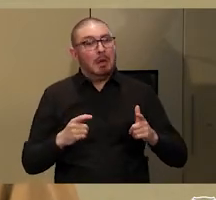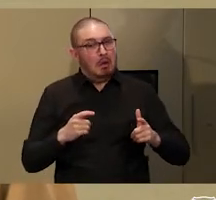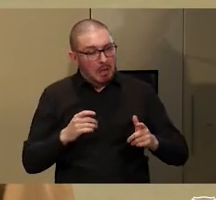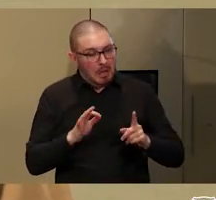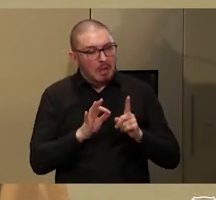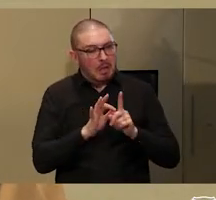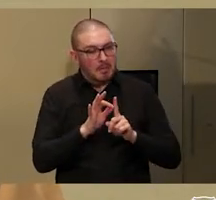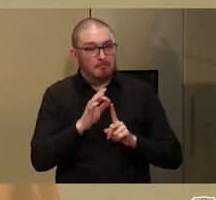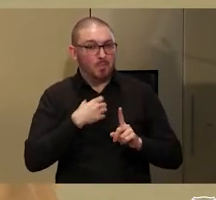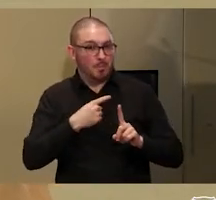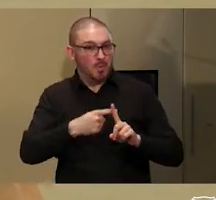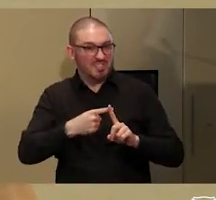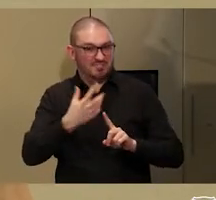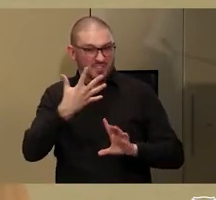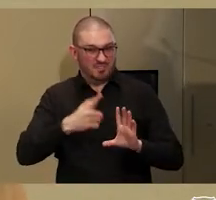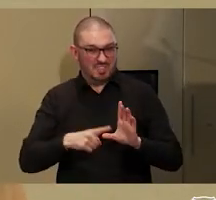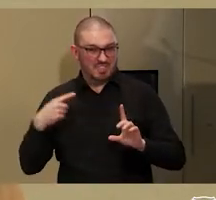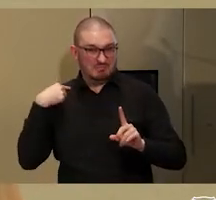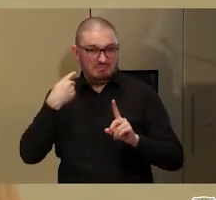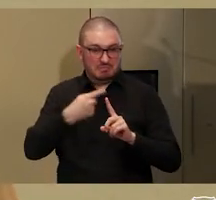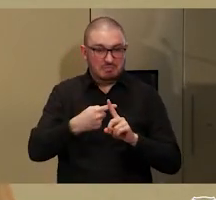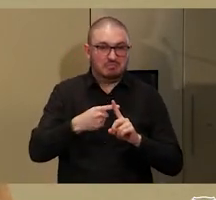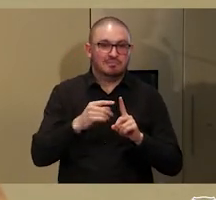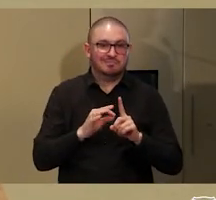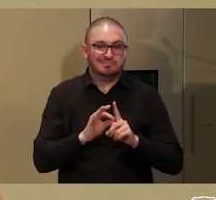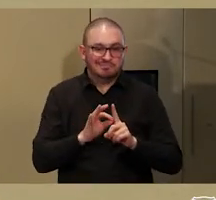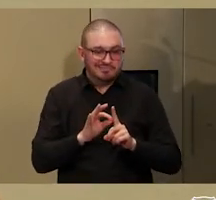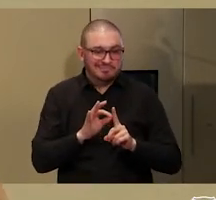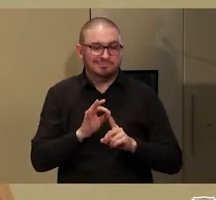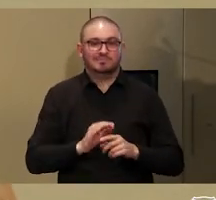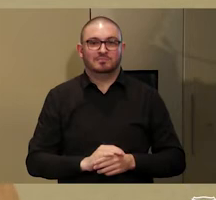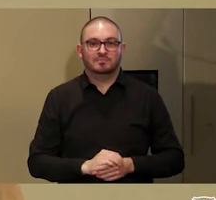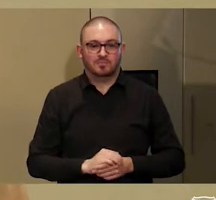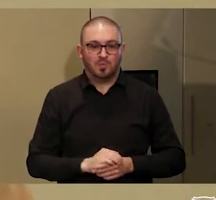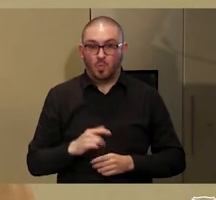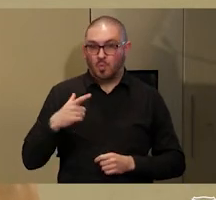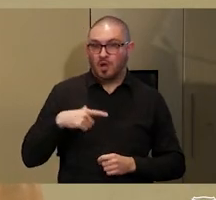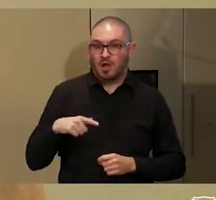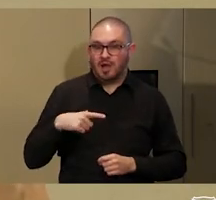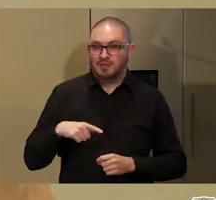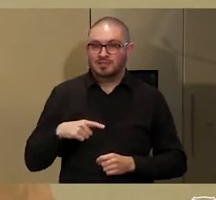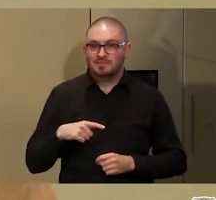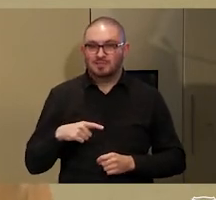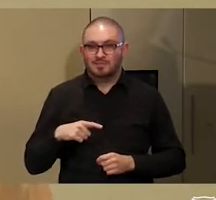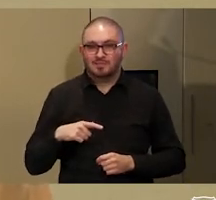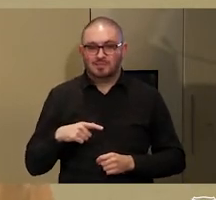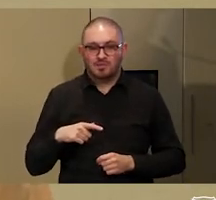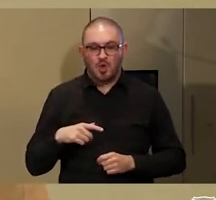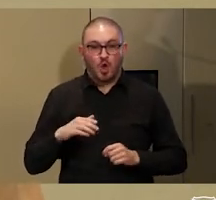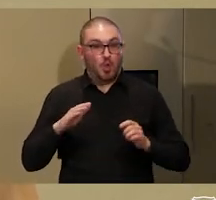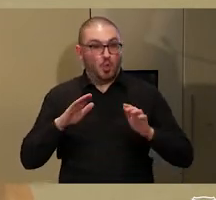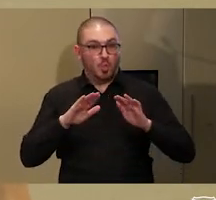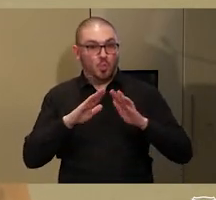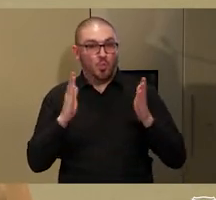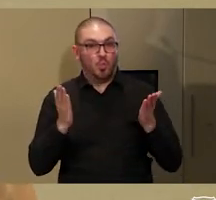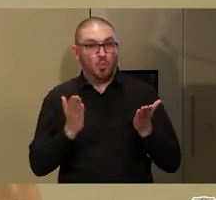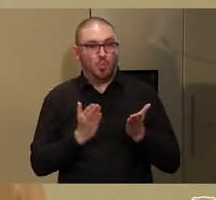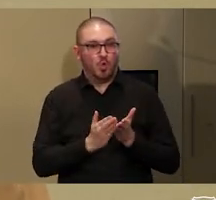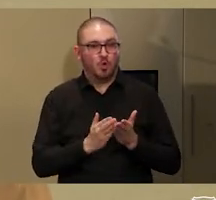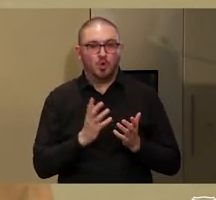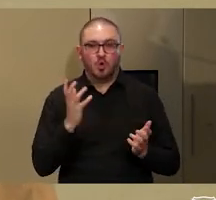positive in the last five or so years as the world goes on high alert in relation to the climate change